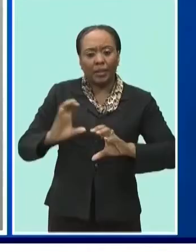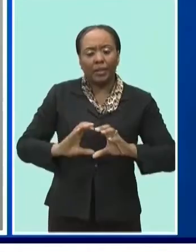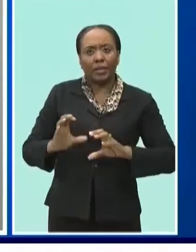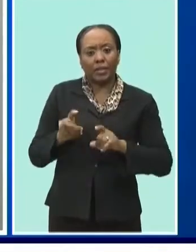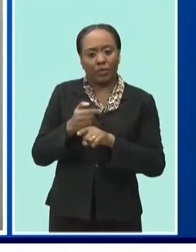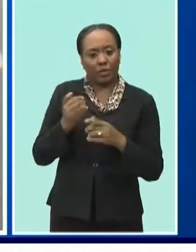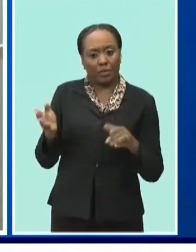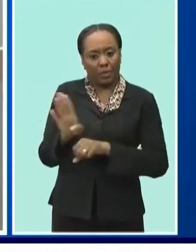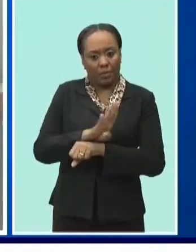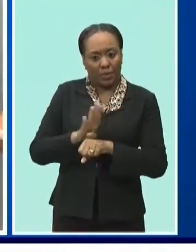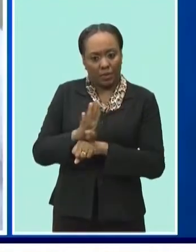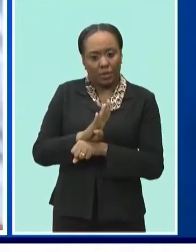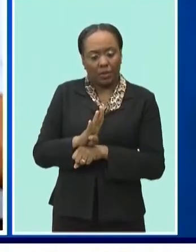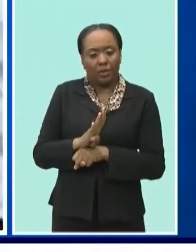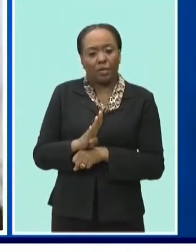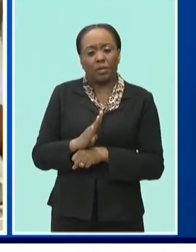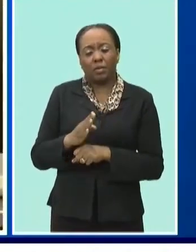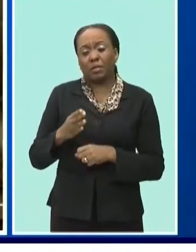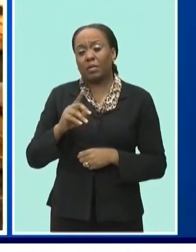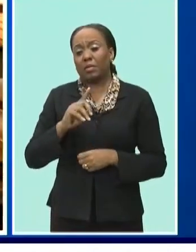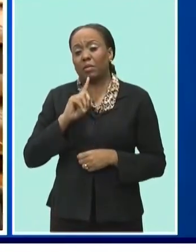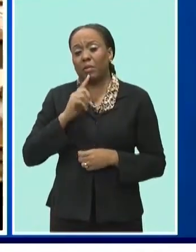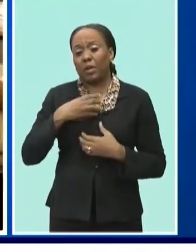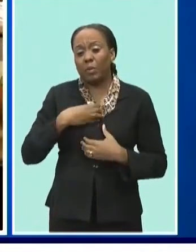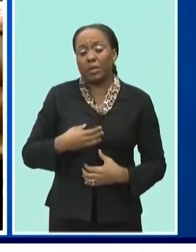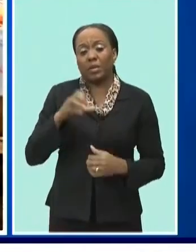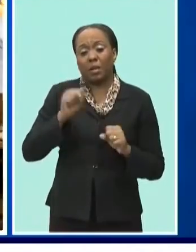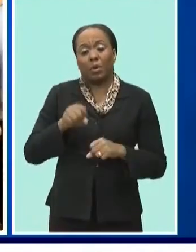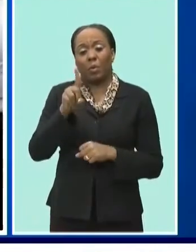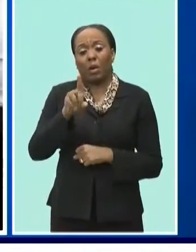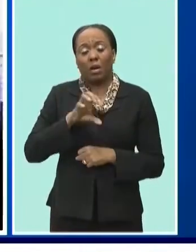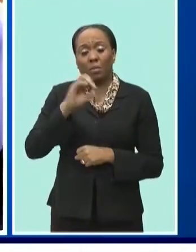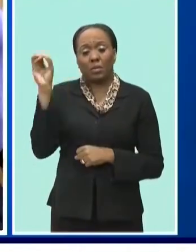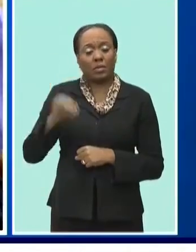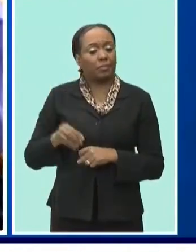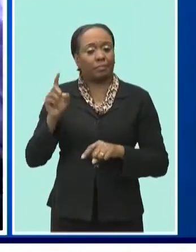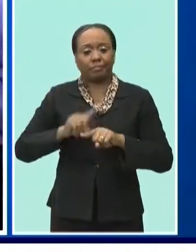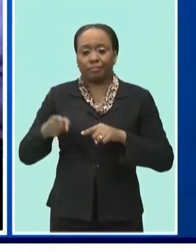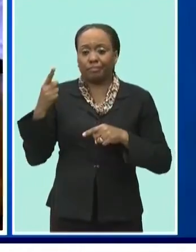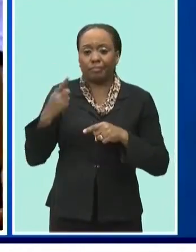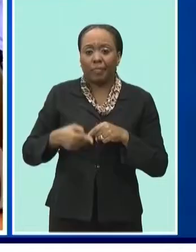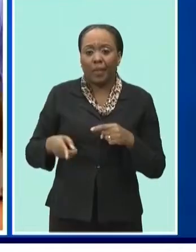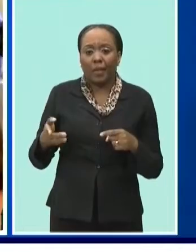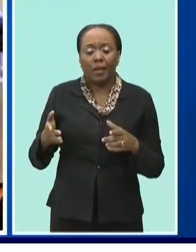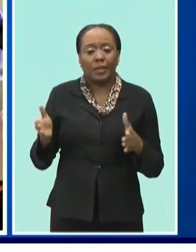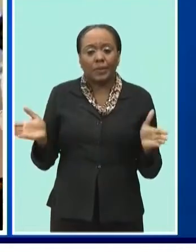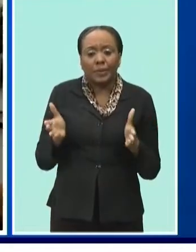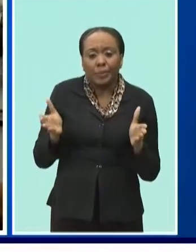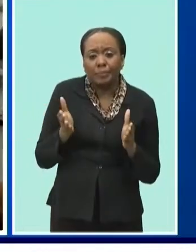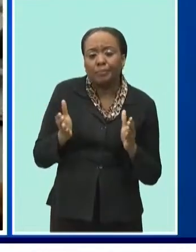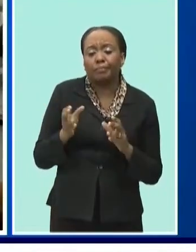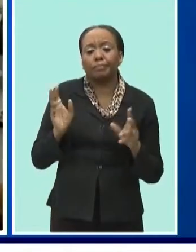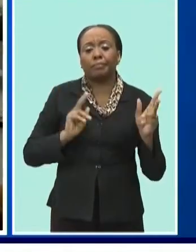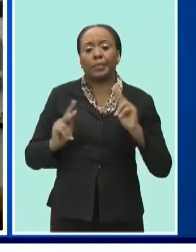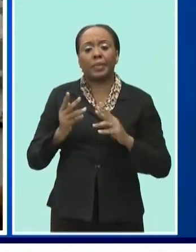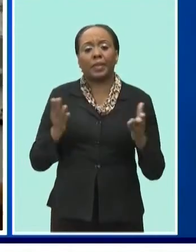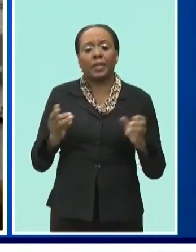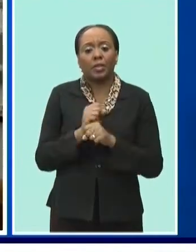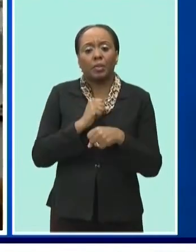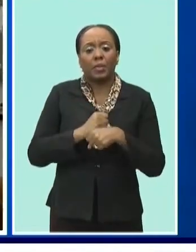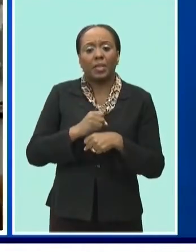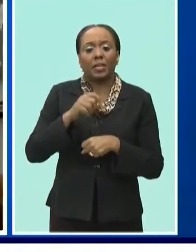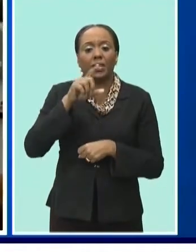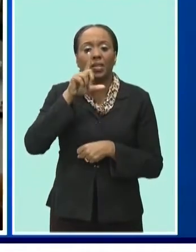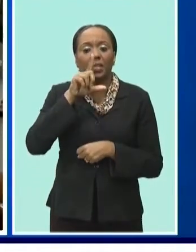Mr. Williams wishes that figure could be 100%, but he's been unable to persuade local chicken processors to make the chicken